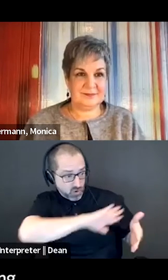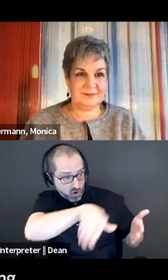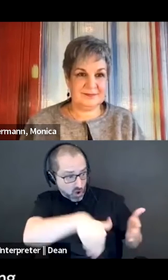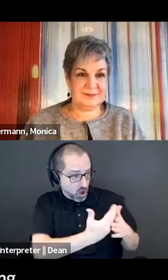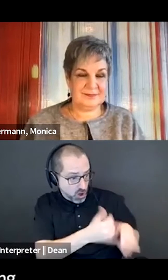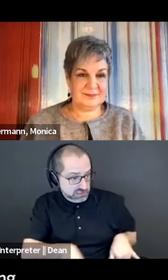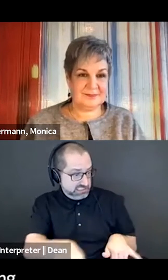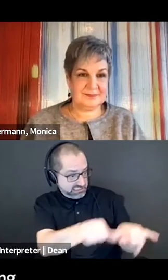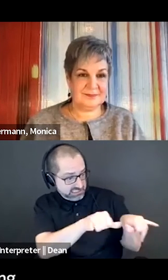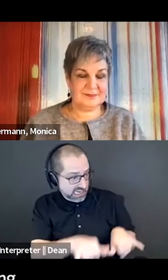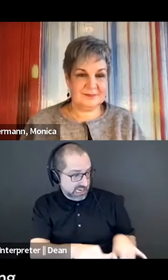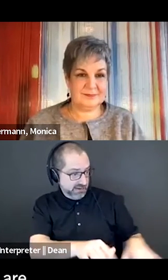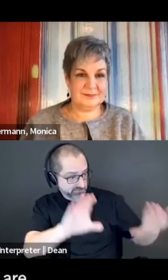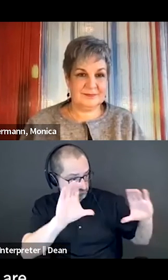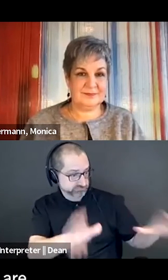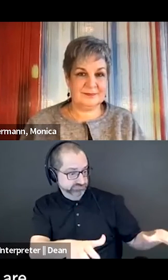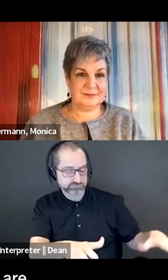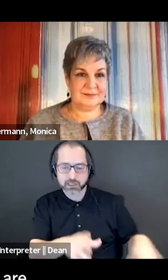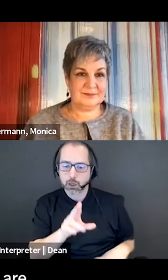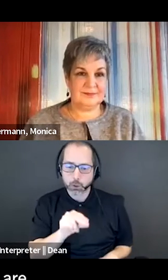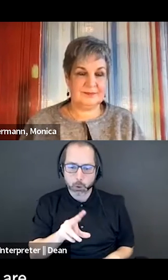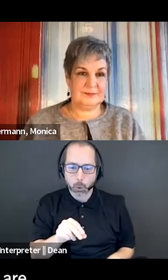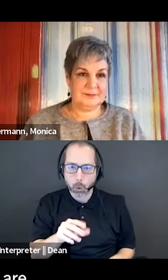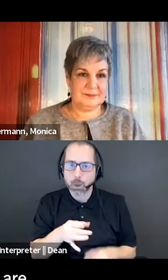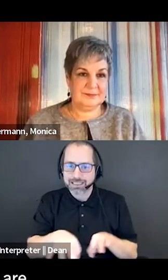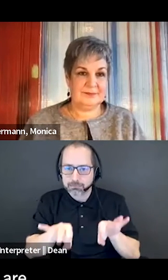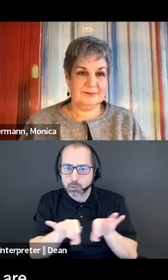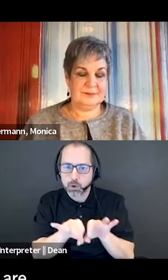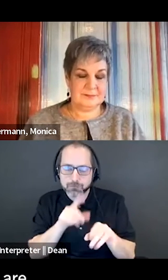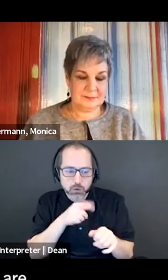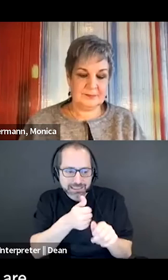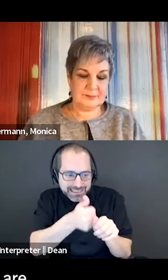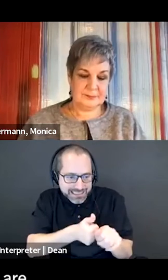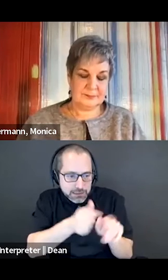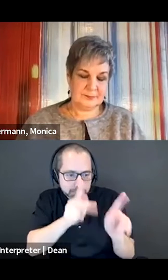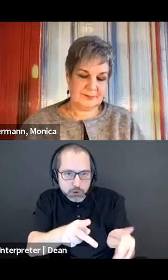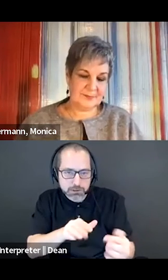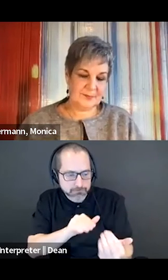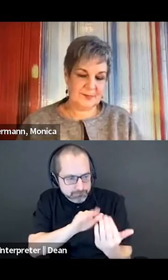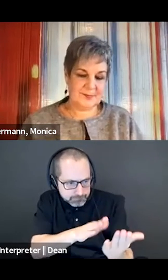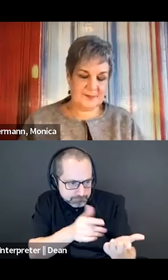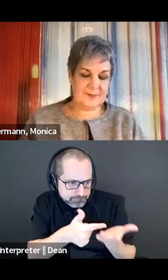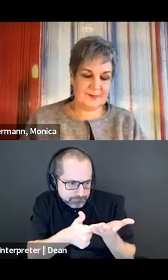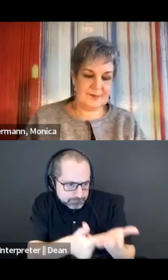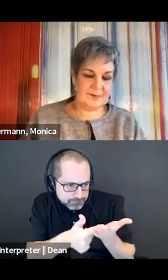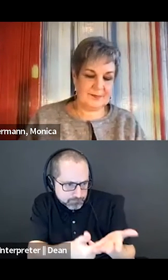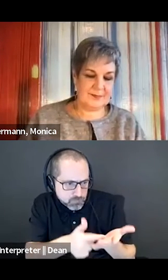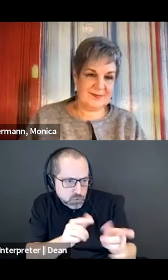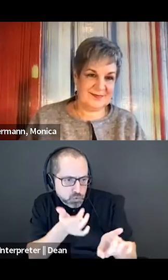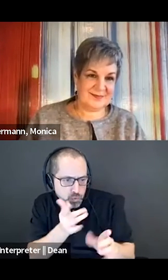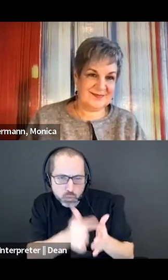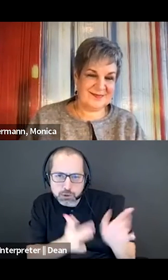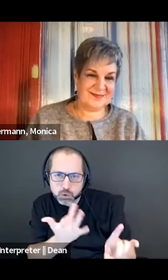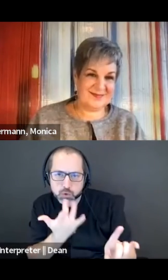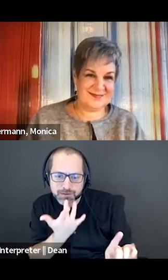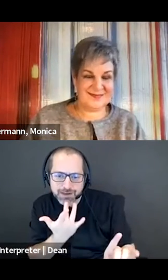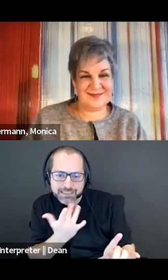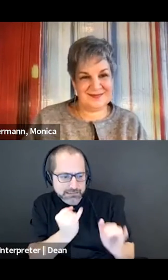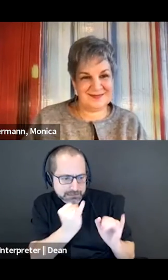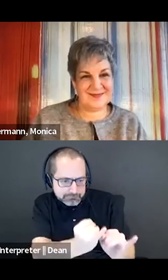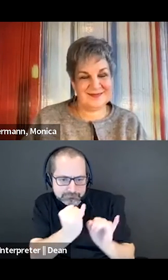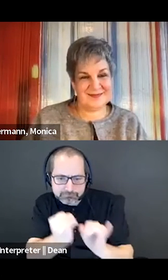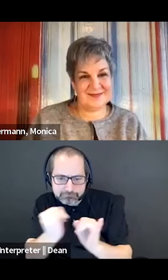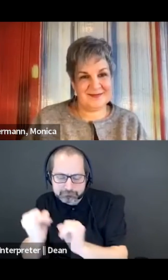sure that you're engaging with individuals and finding out what their preferences are when talking to them. And when they tell you something about their